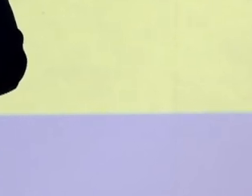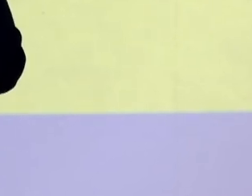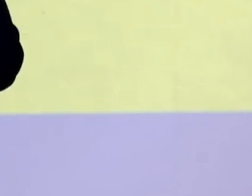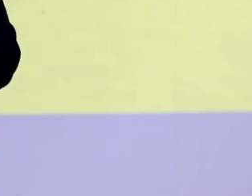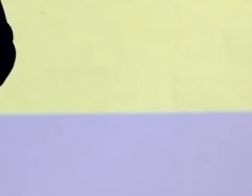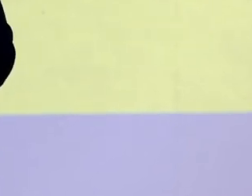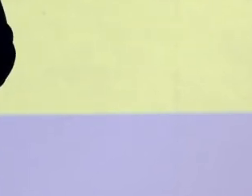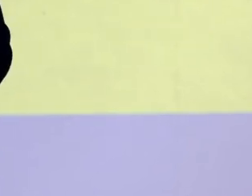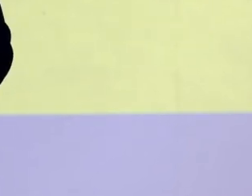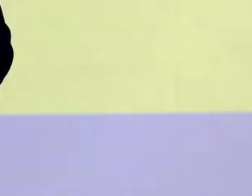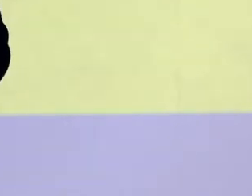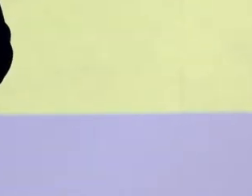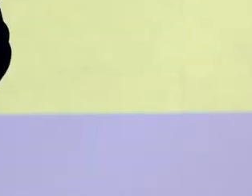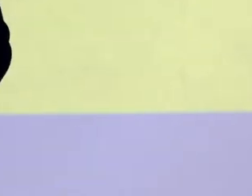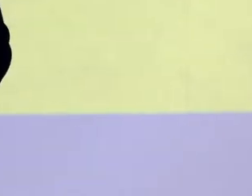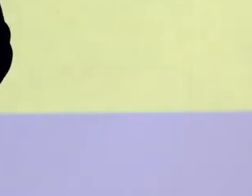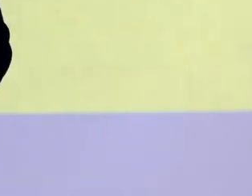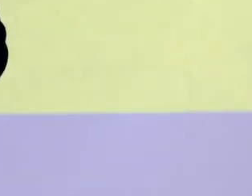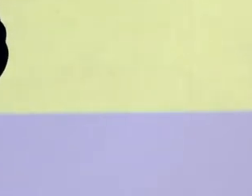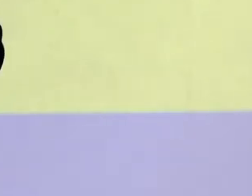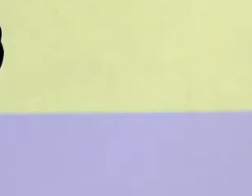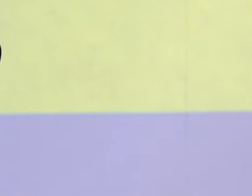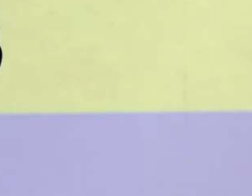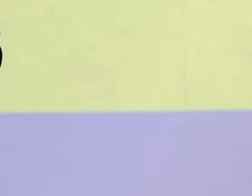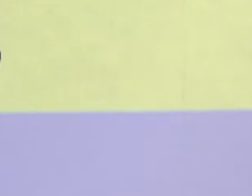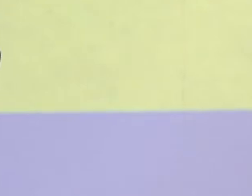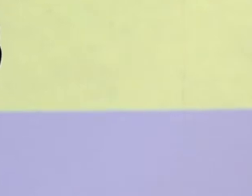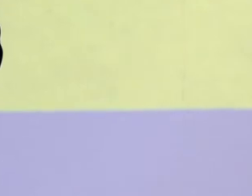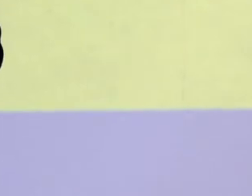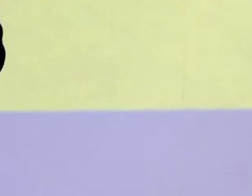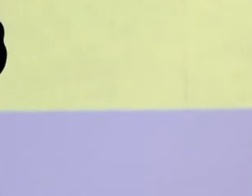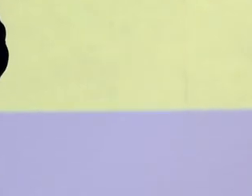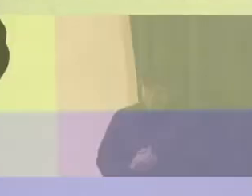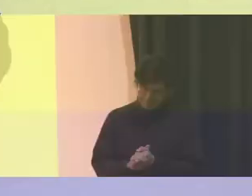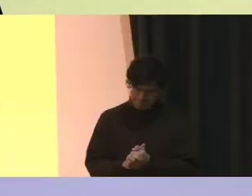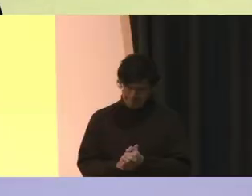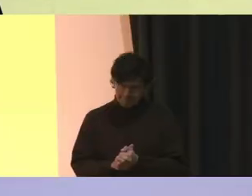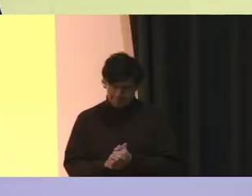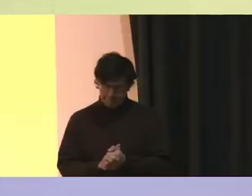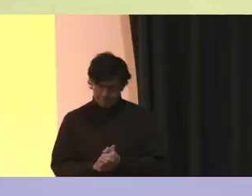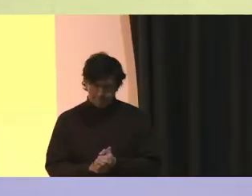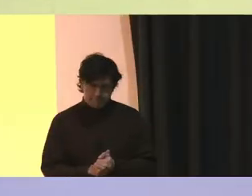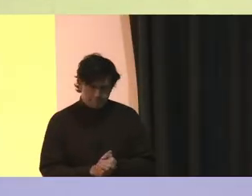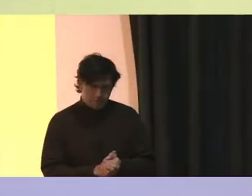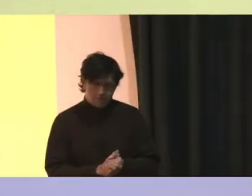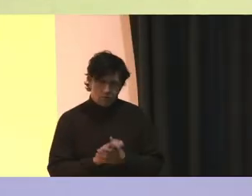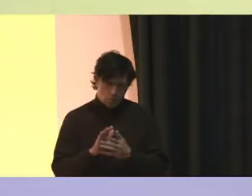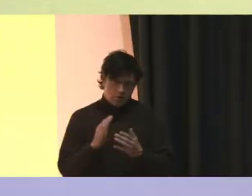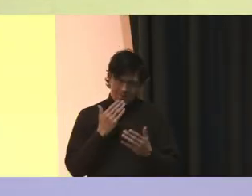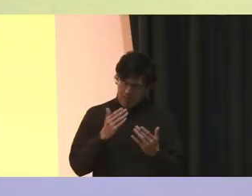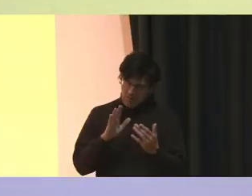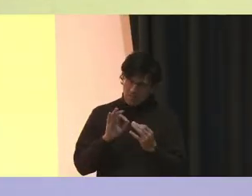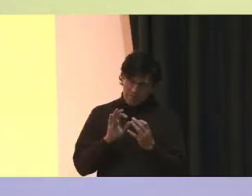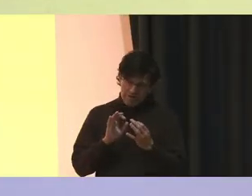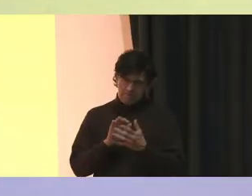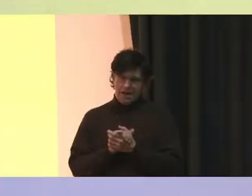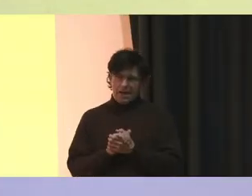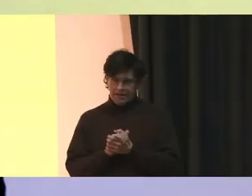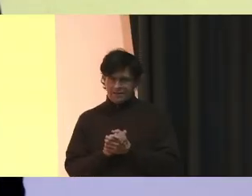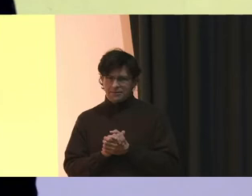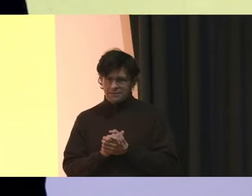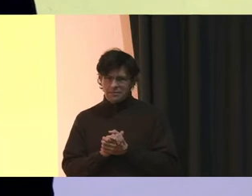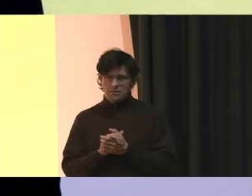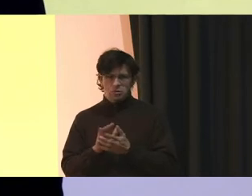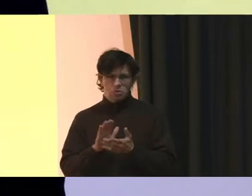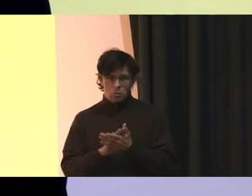We always want to thank them And appreciate them But thank you for your feedback And we'll take that What was the